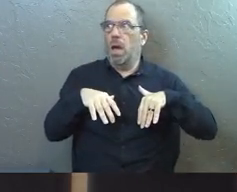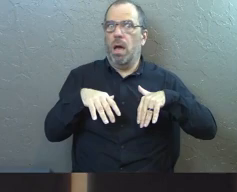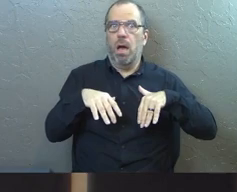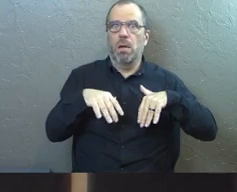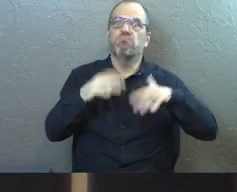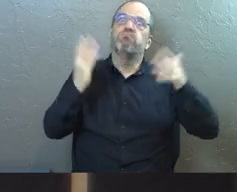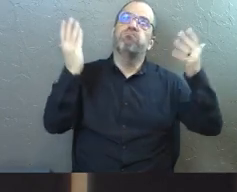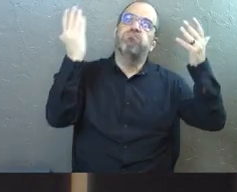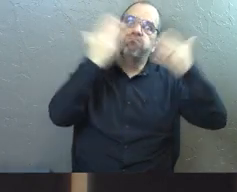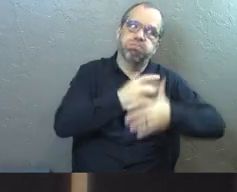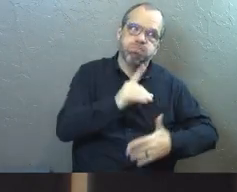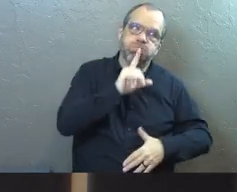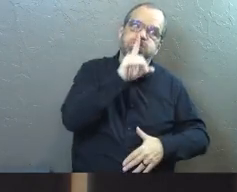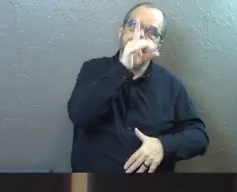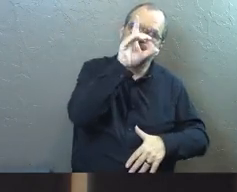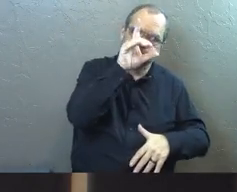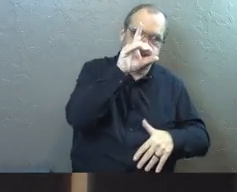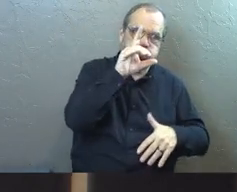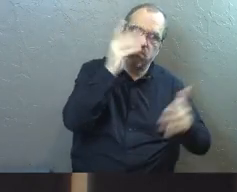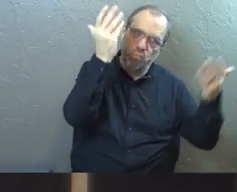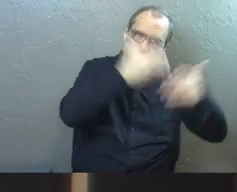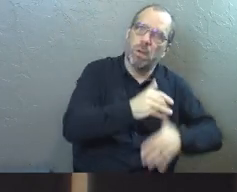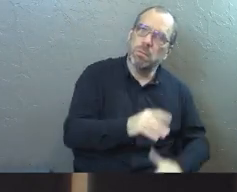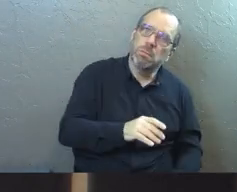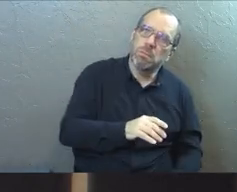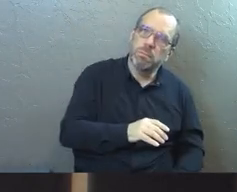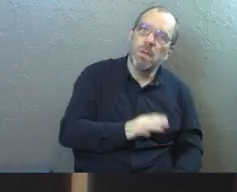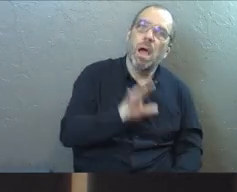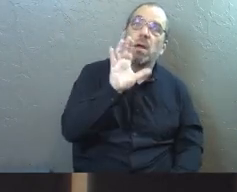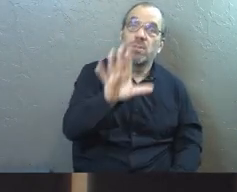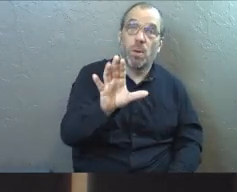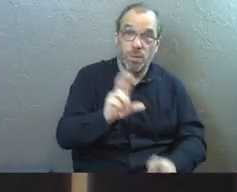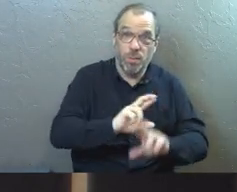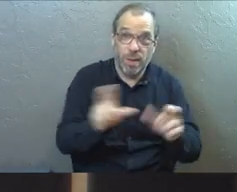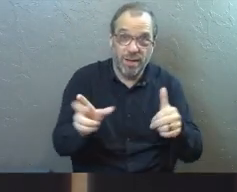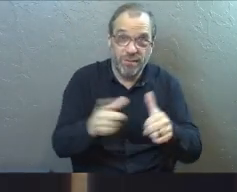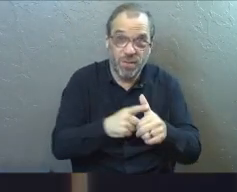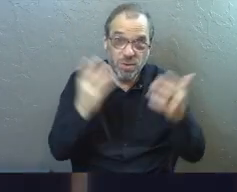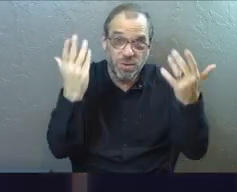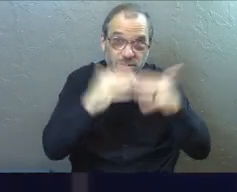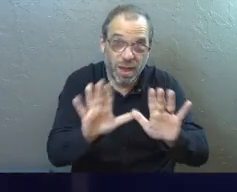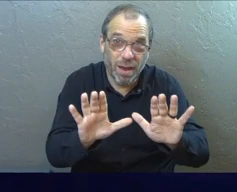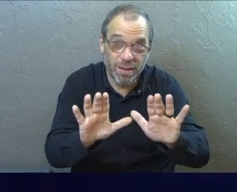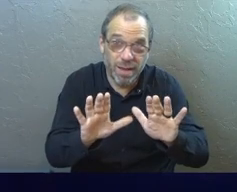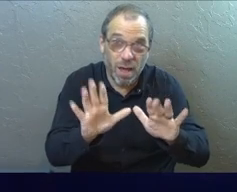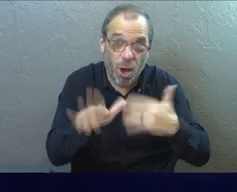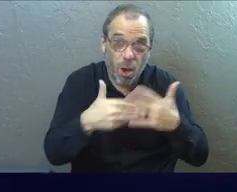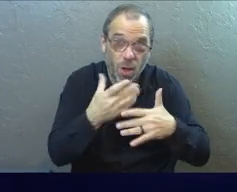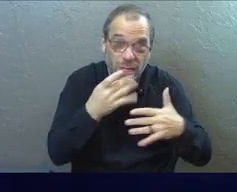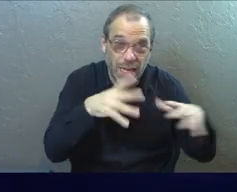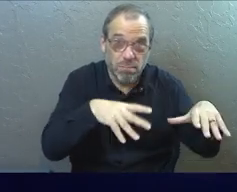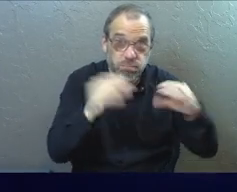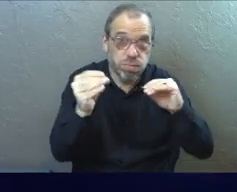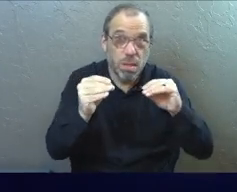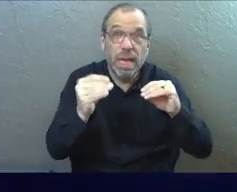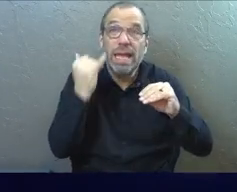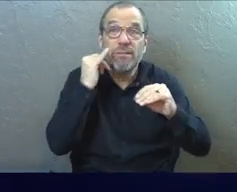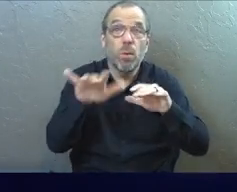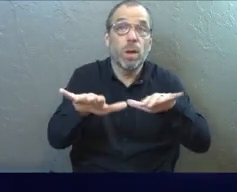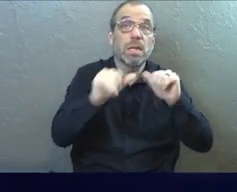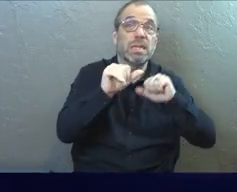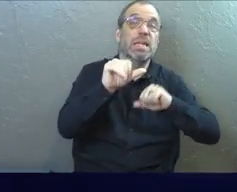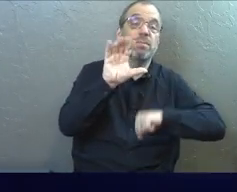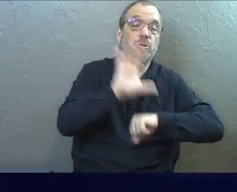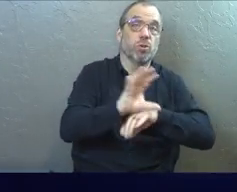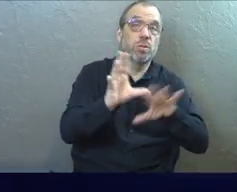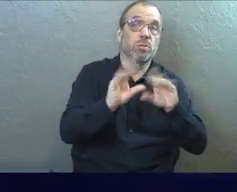that there is real darkness. So we're going to get ready for our first little moment here where we turn off all the lights. So again, if you want to hop out,